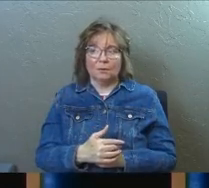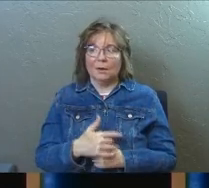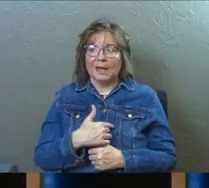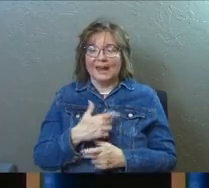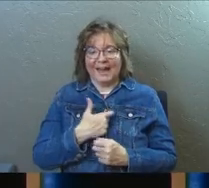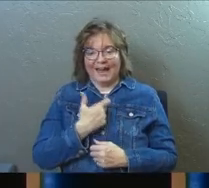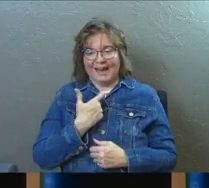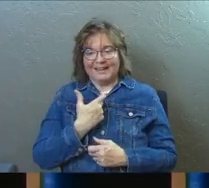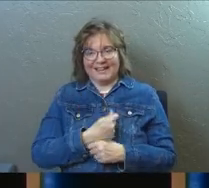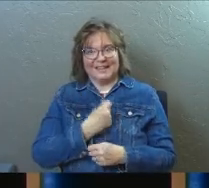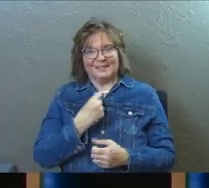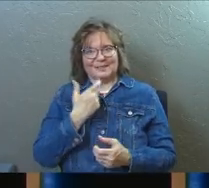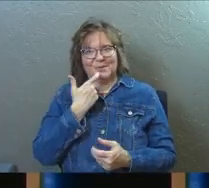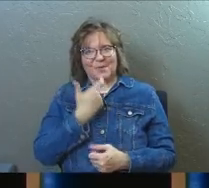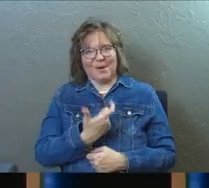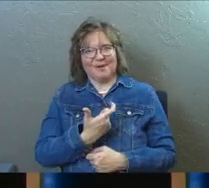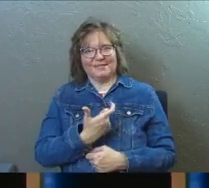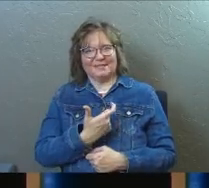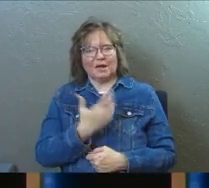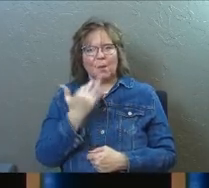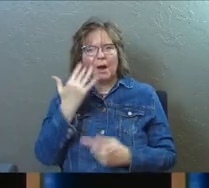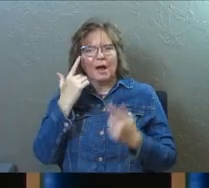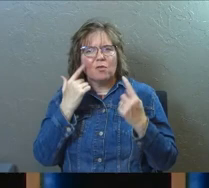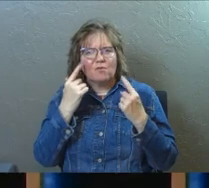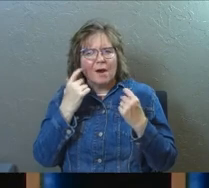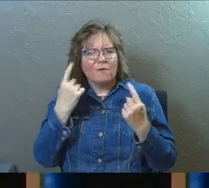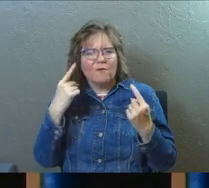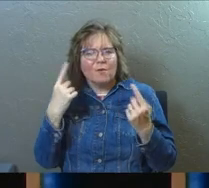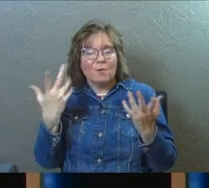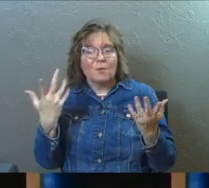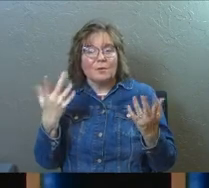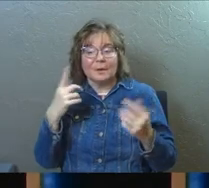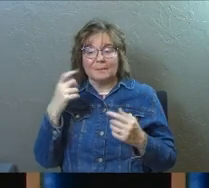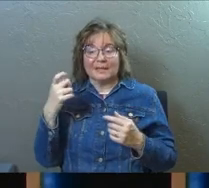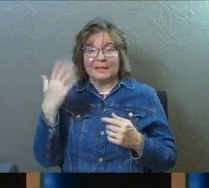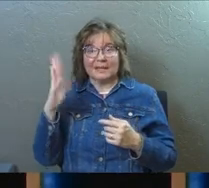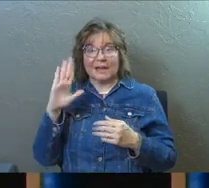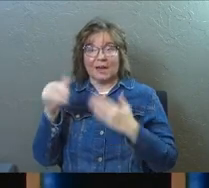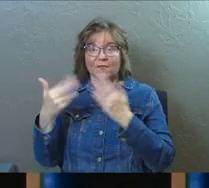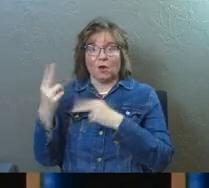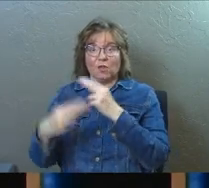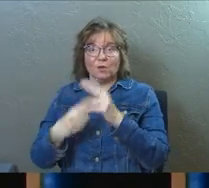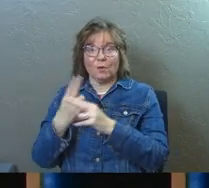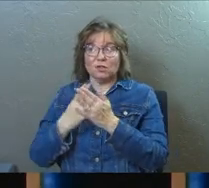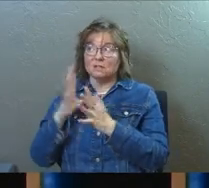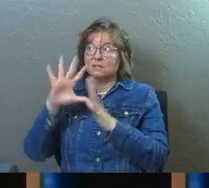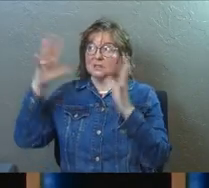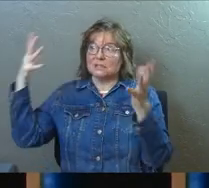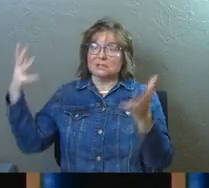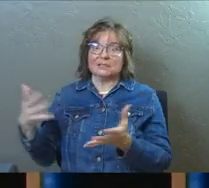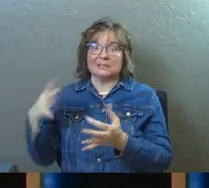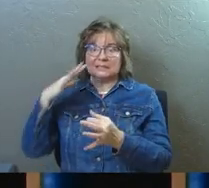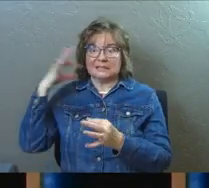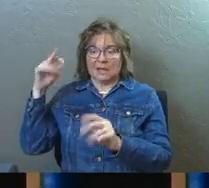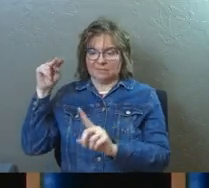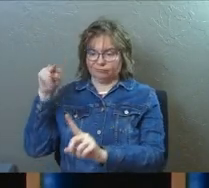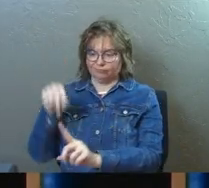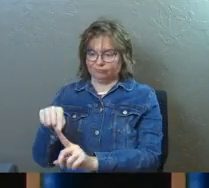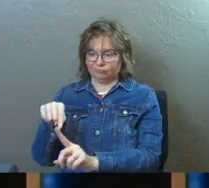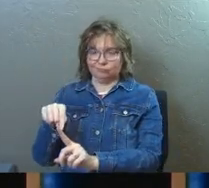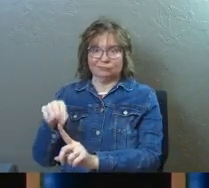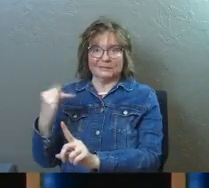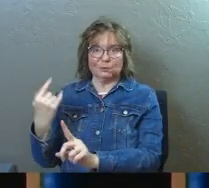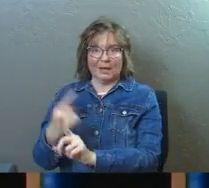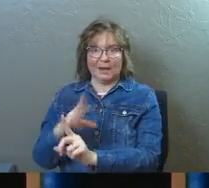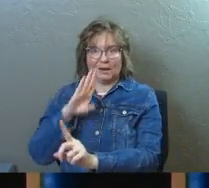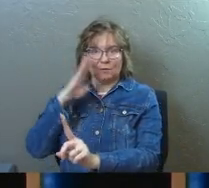And I get to watch it. And why are they crying? Because the God of all the universe decided to make an issue out